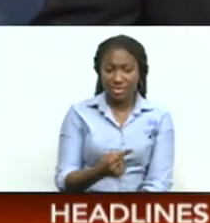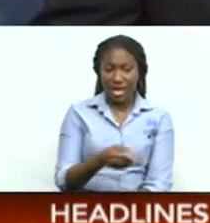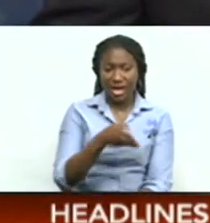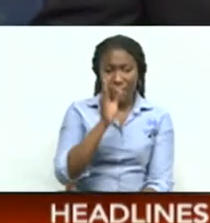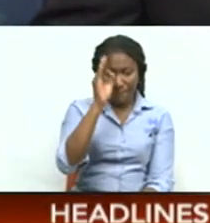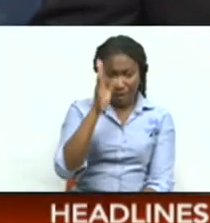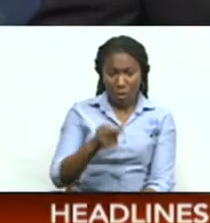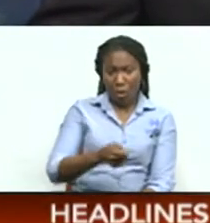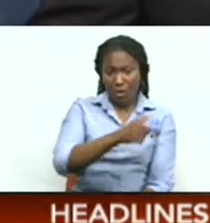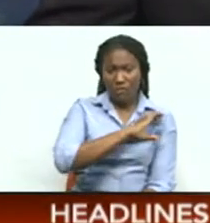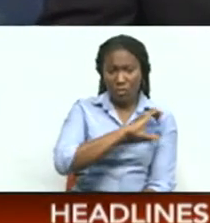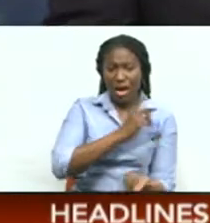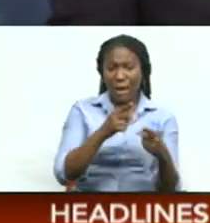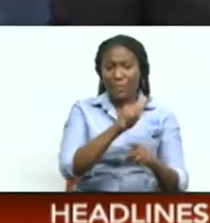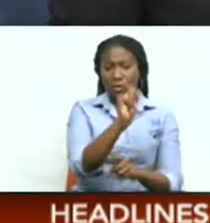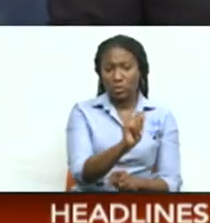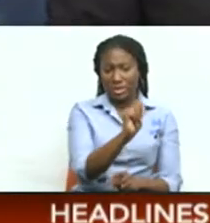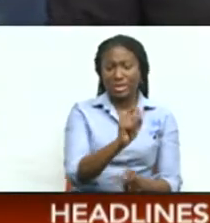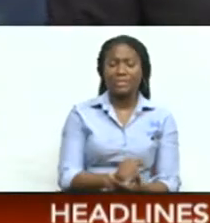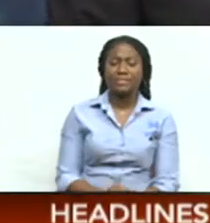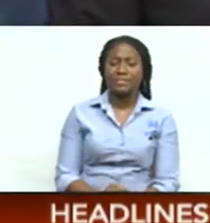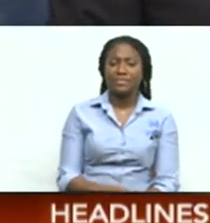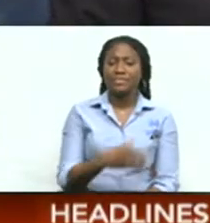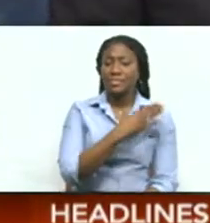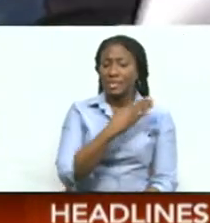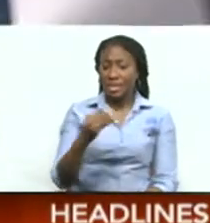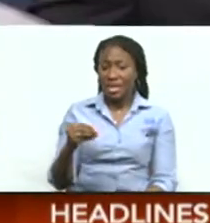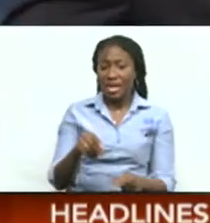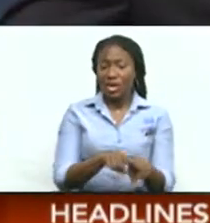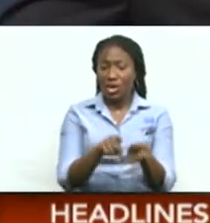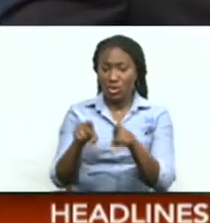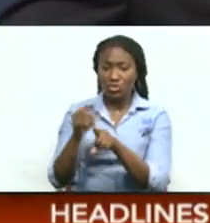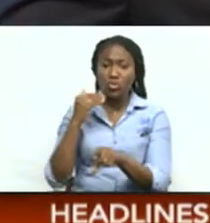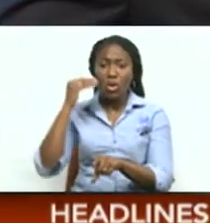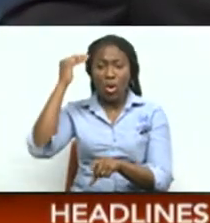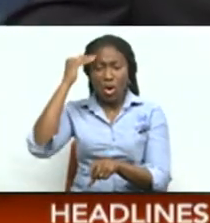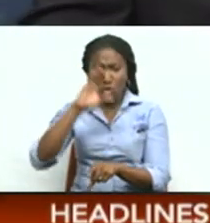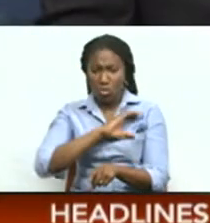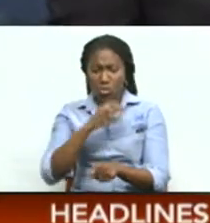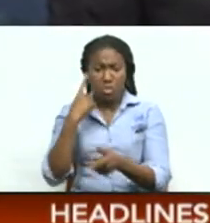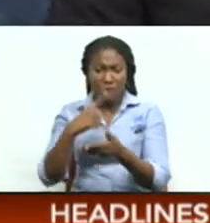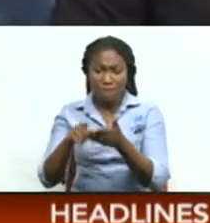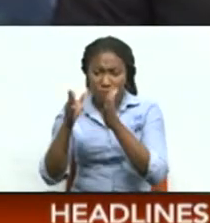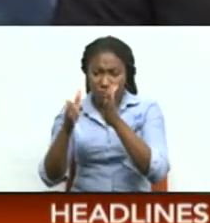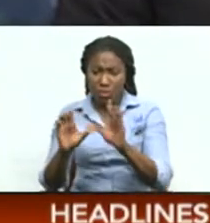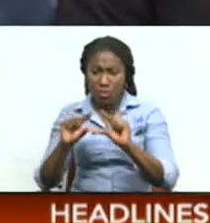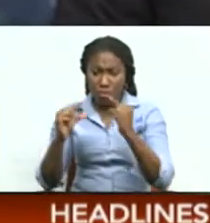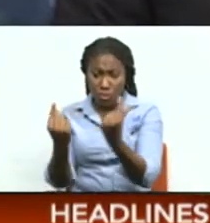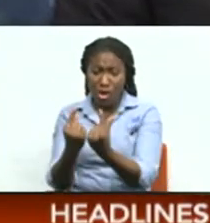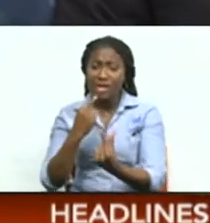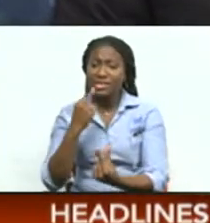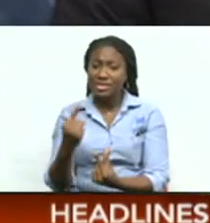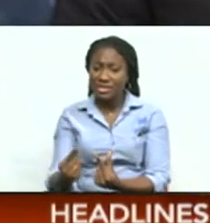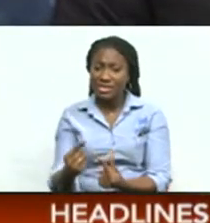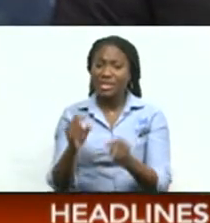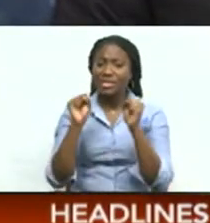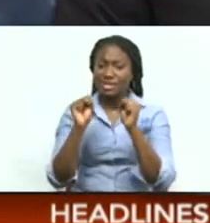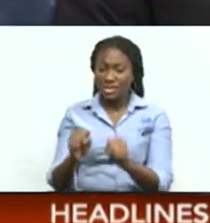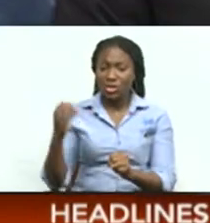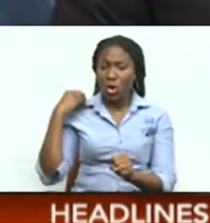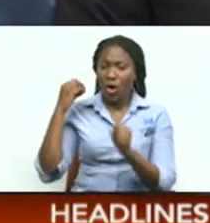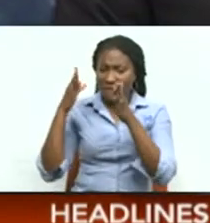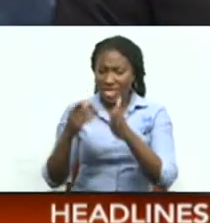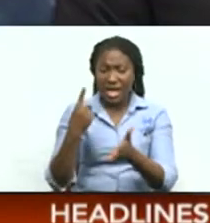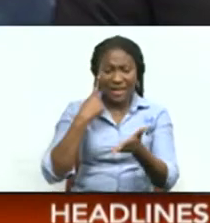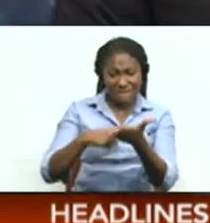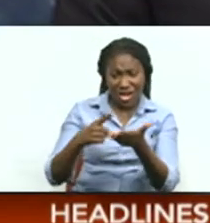a police officer happened on Tuesday. Now, head of the Homicide Bureau of Investigation, Senior Superintendent Rishi Singh, said while his officers are investigating